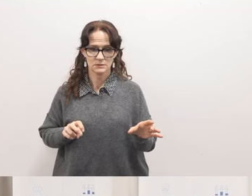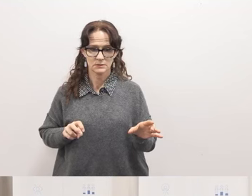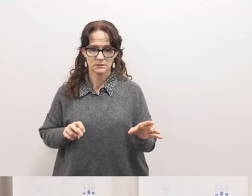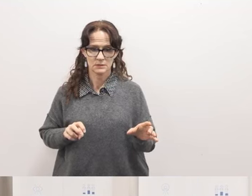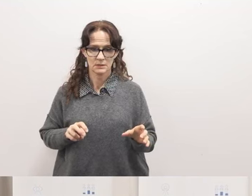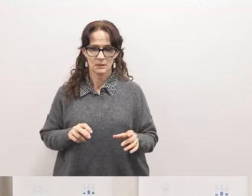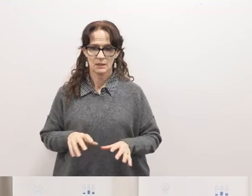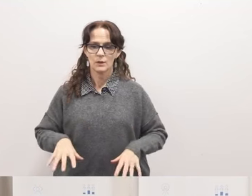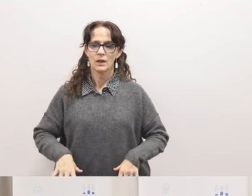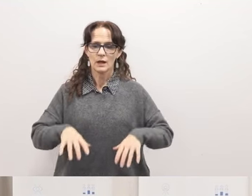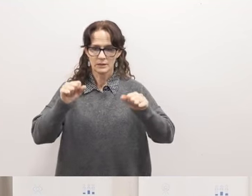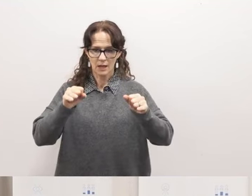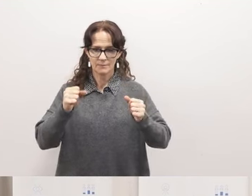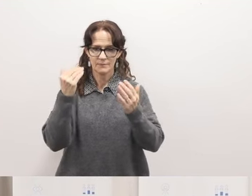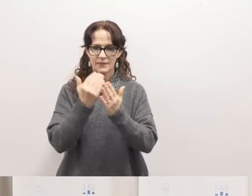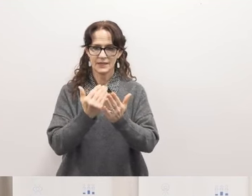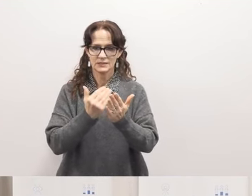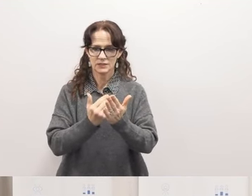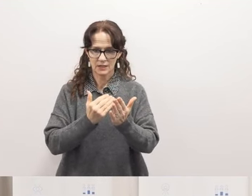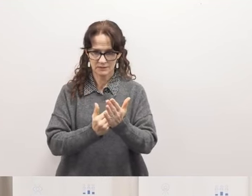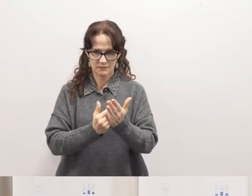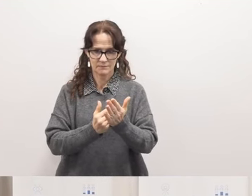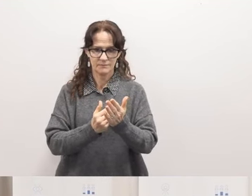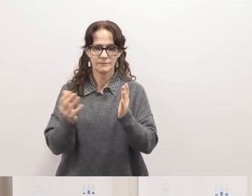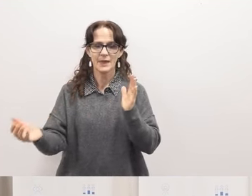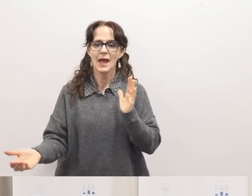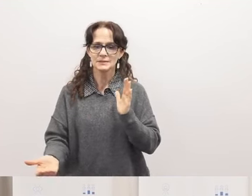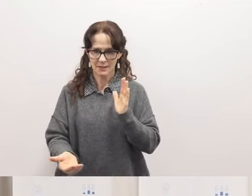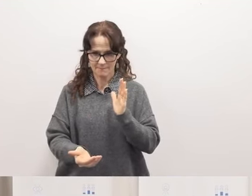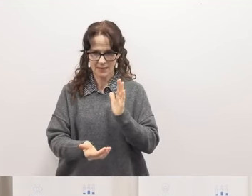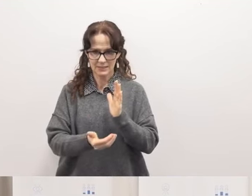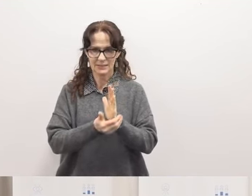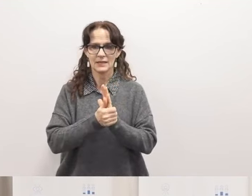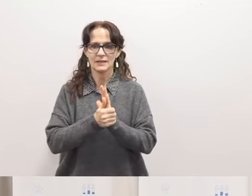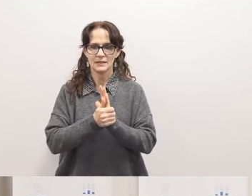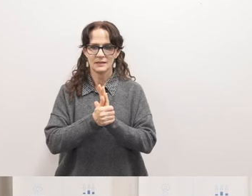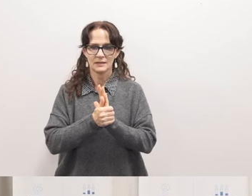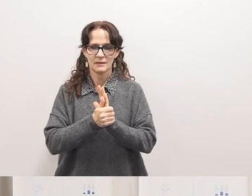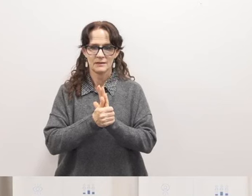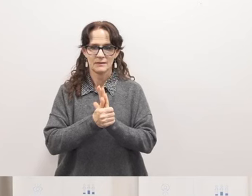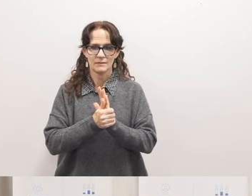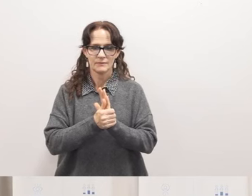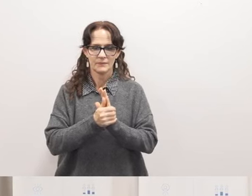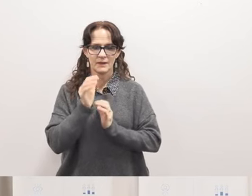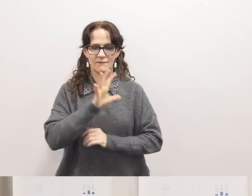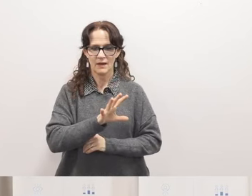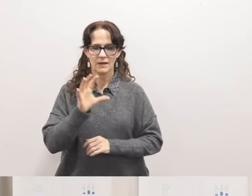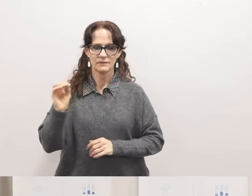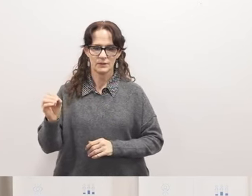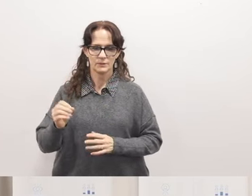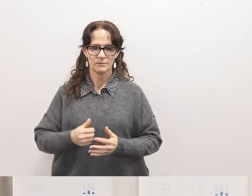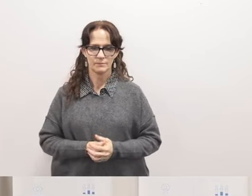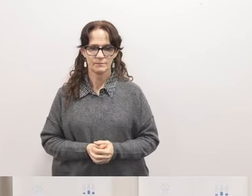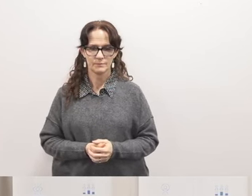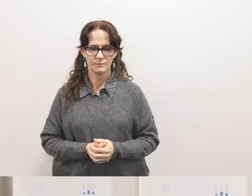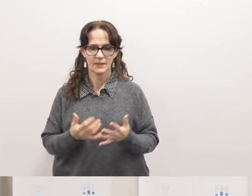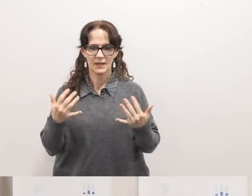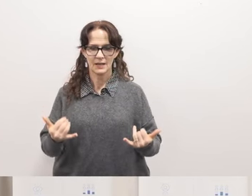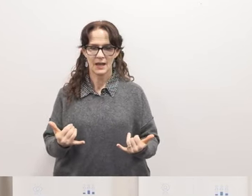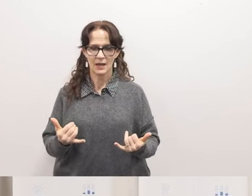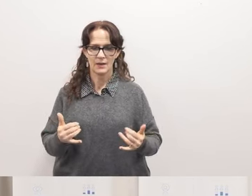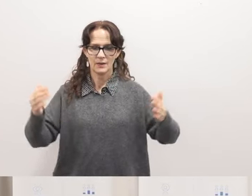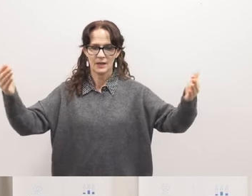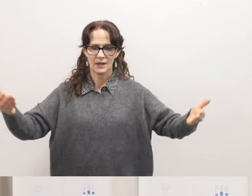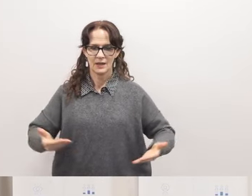we will adopt the agenda as amended um 5-0 oh now we get to